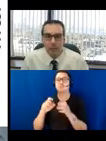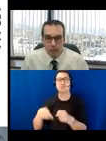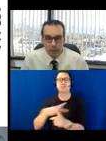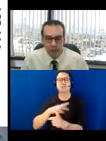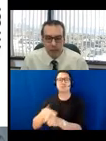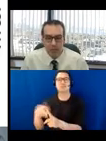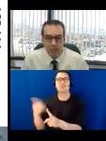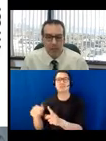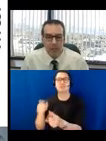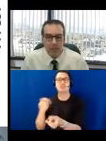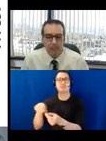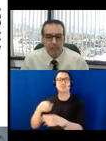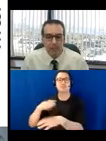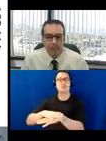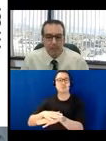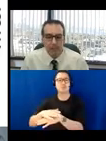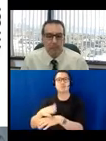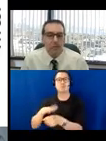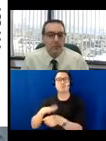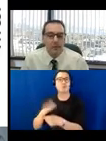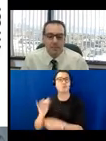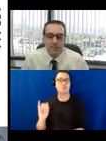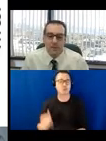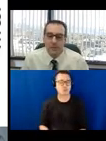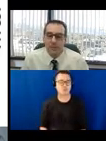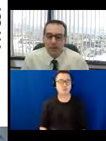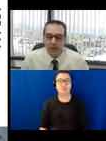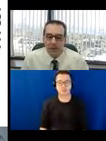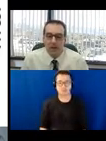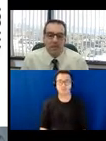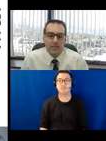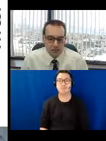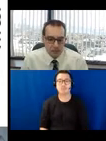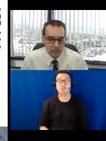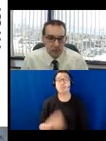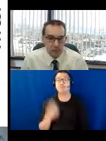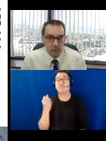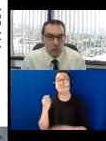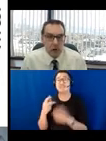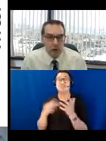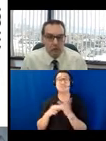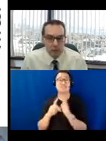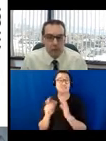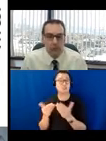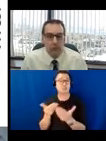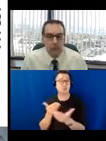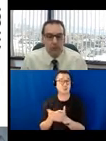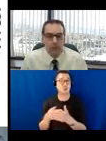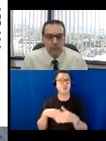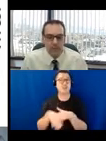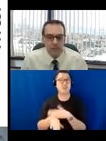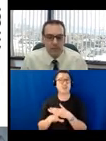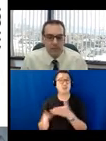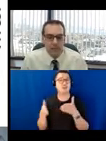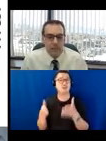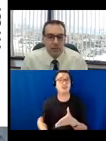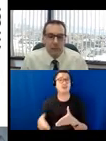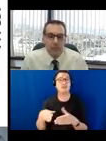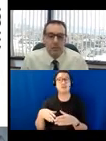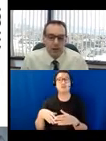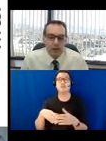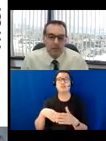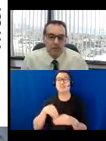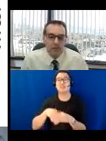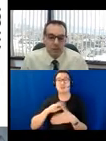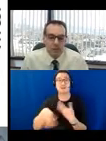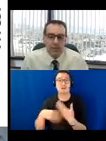other locations as well. And remember, these are to be provided along an accessible route to all four locations, along